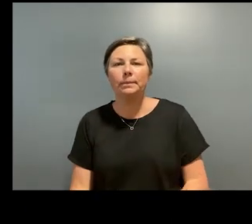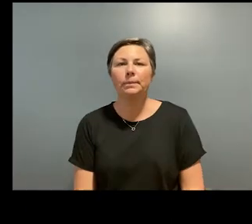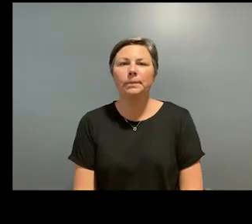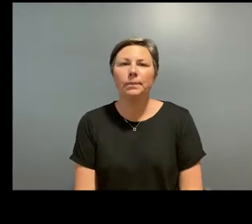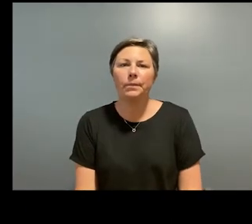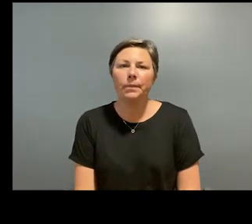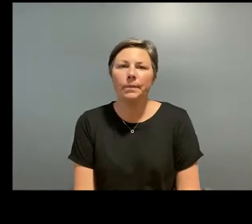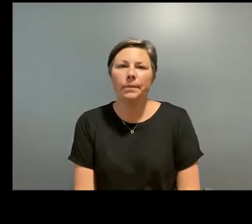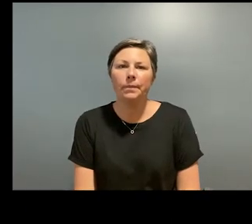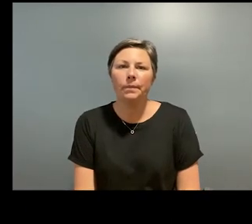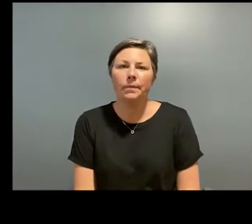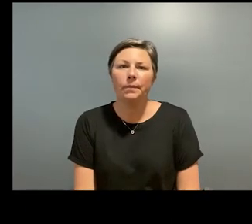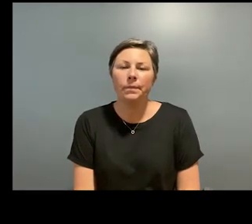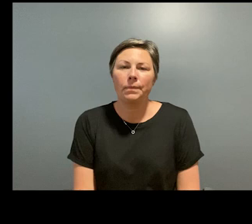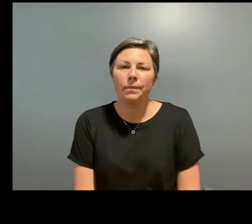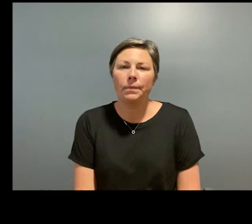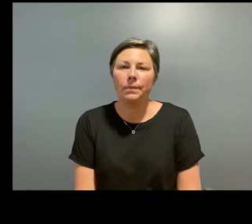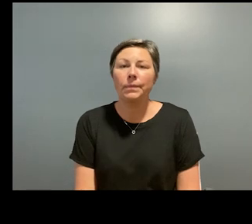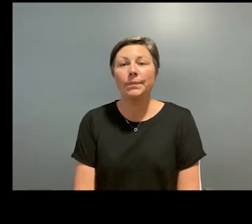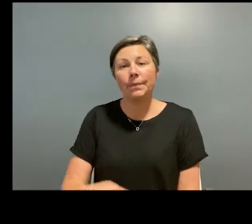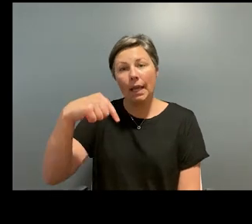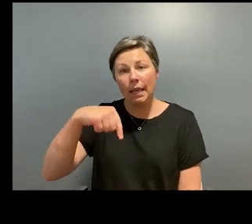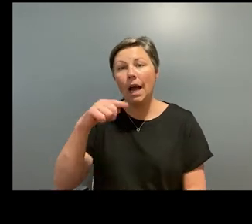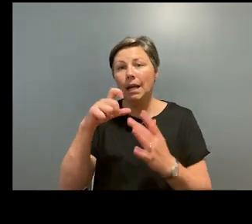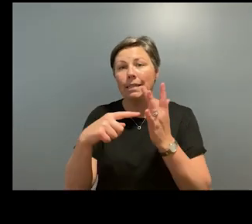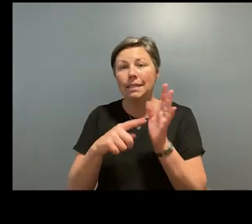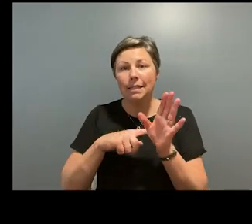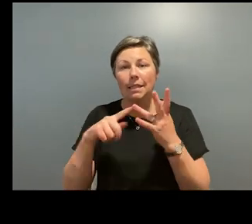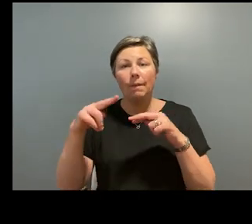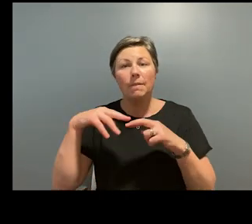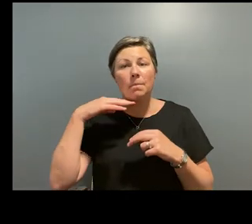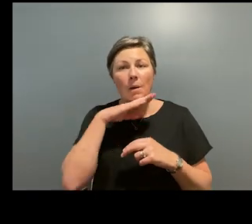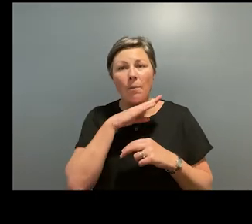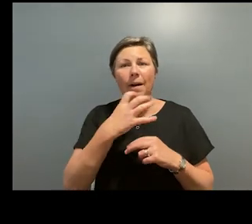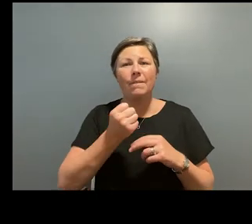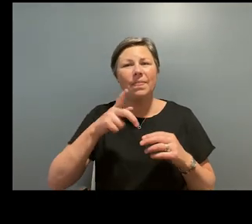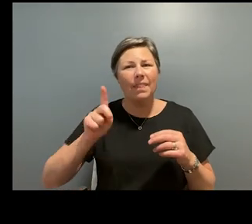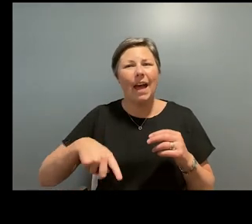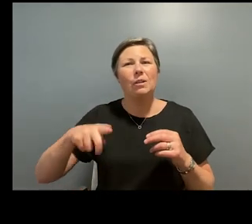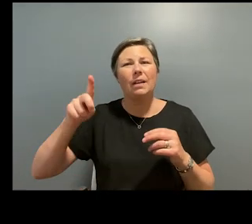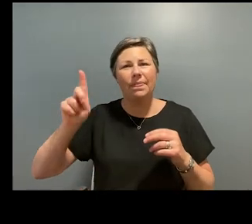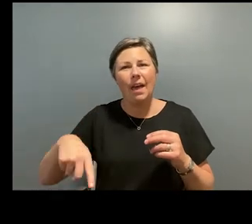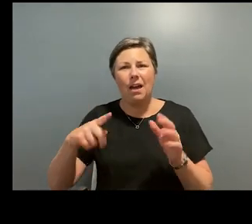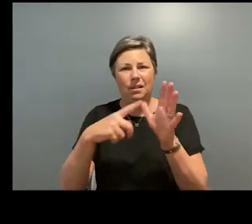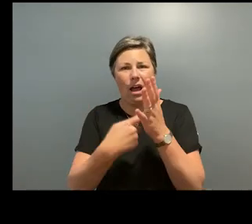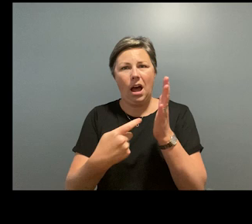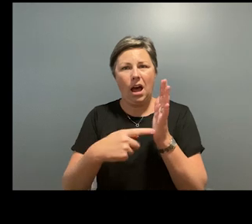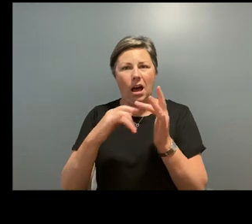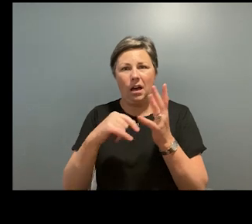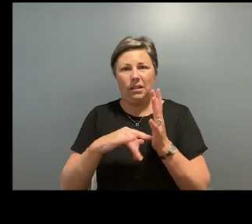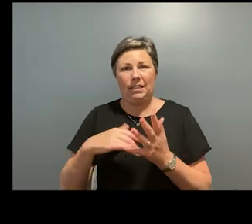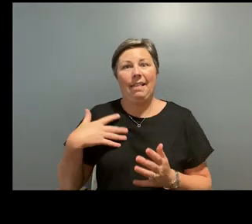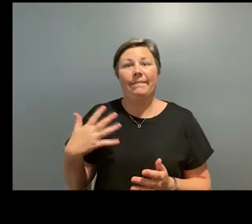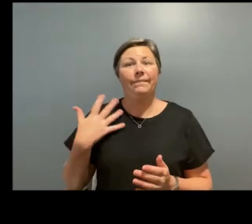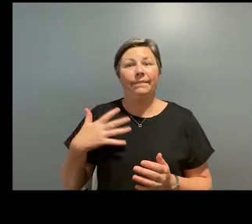We know here in the City of Melbourne that we are the home to thousands of artists and that those